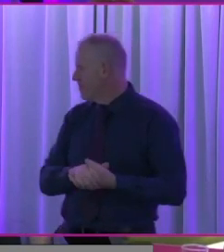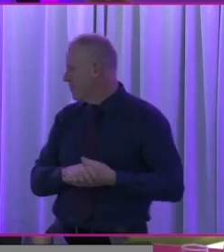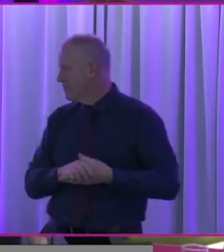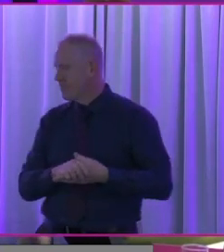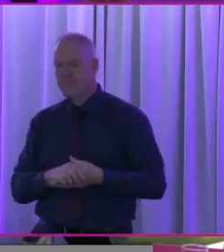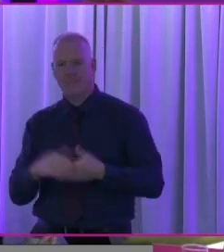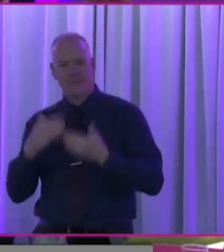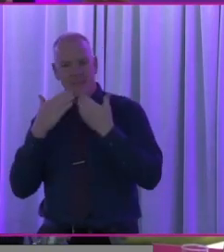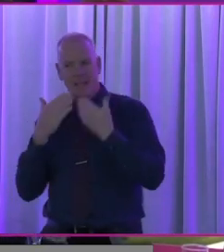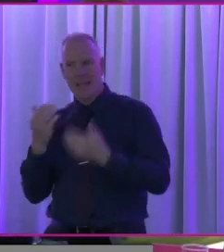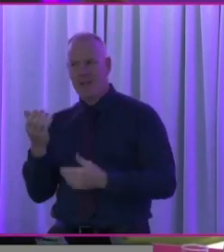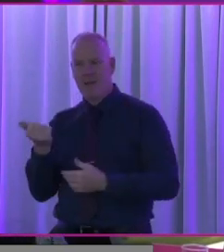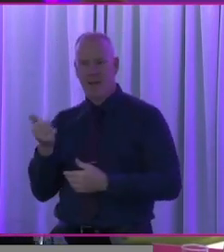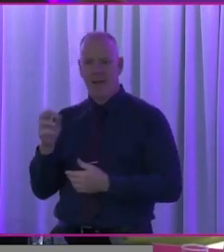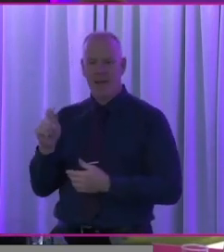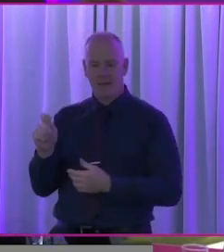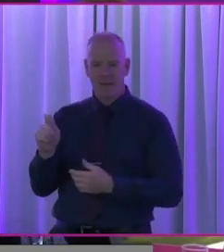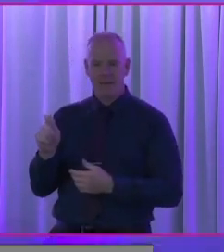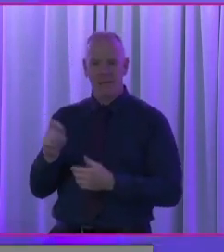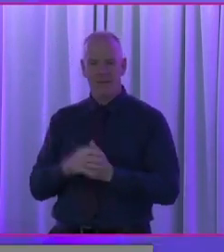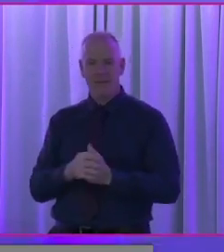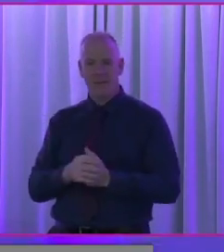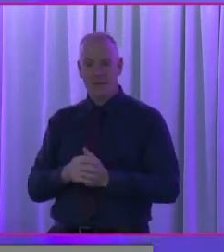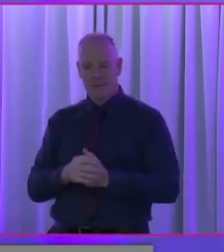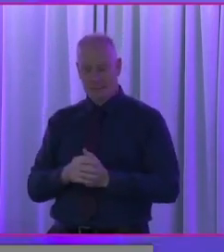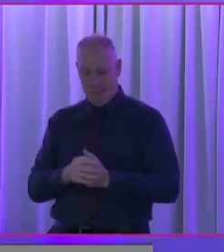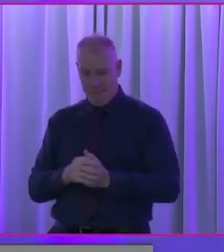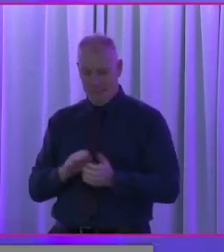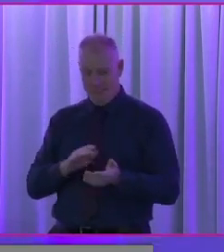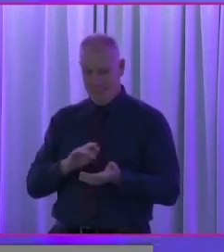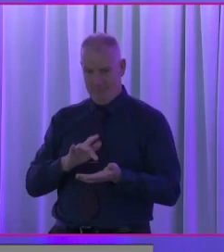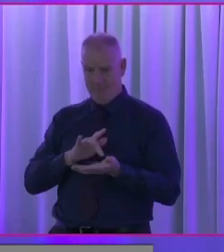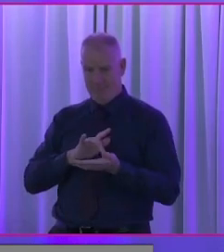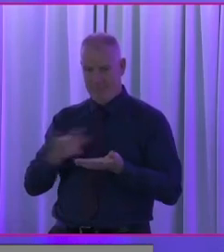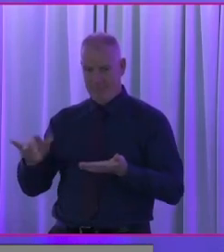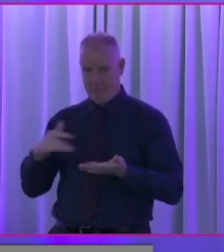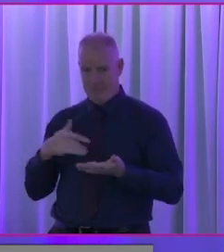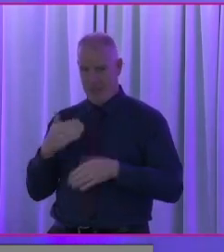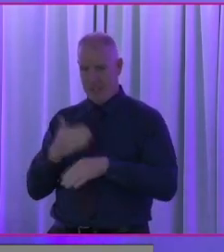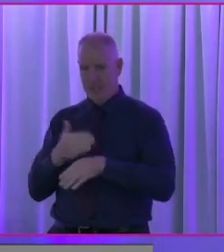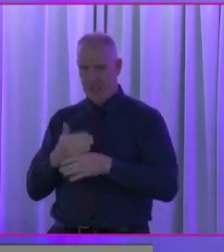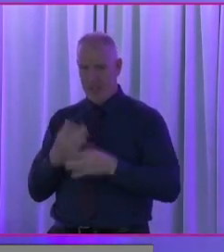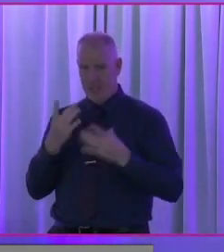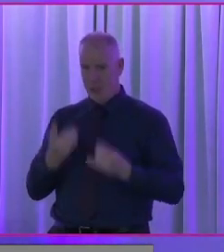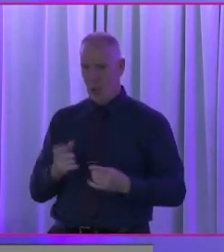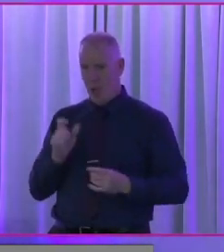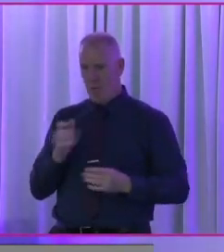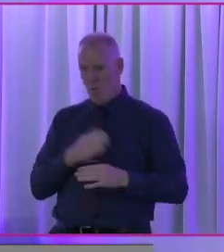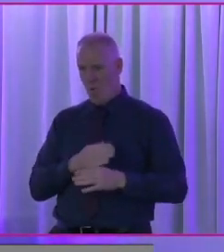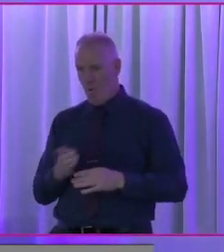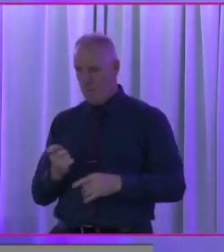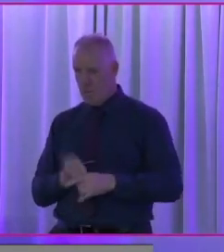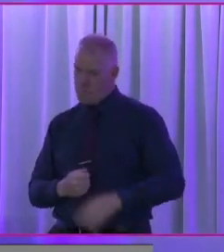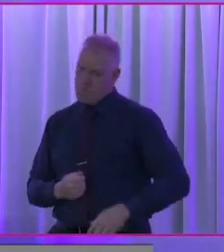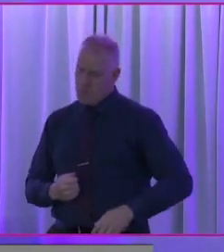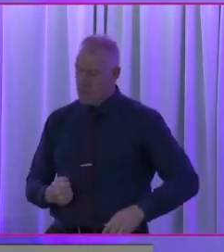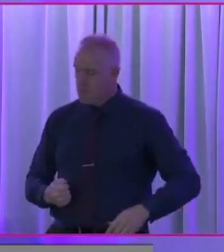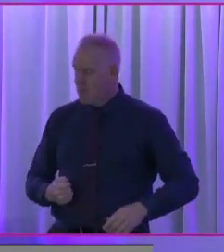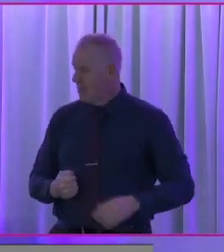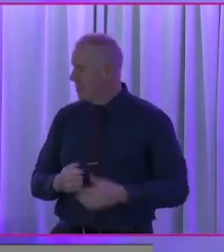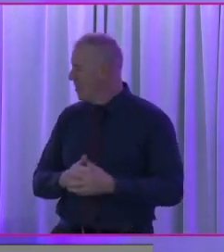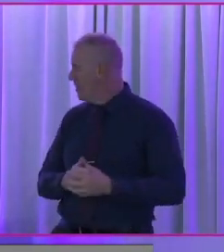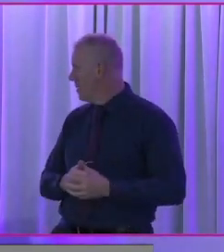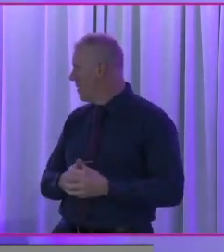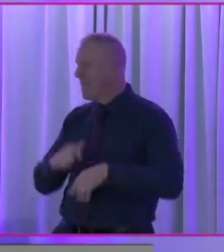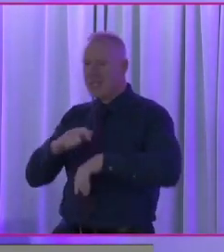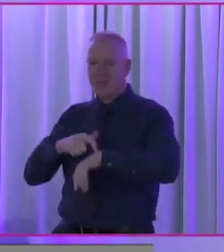Thanks very much, Art. Um, I hope you don't put me out of a job in the future of chairing these after going over so much time. I, I,